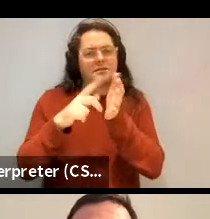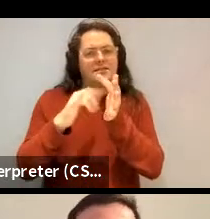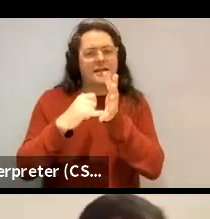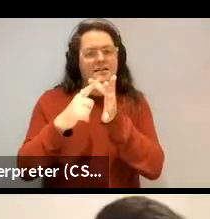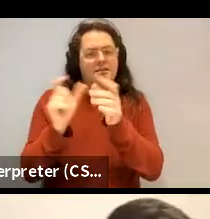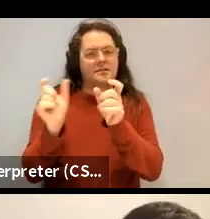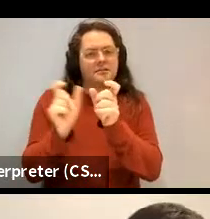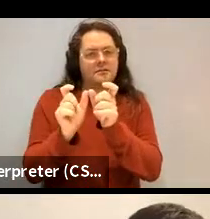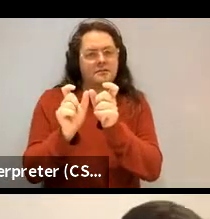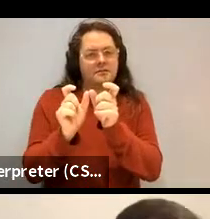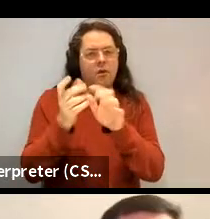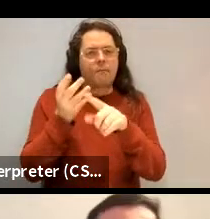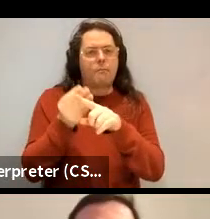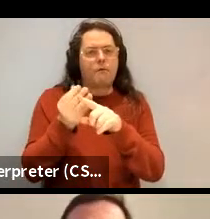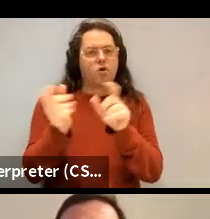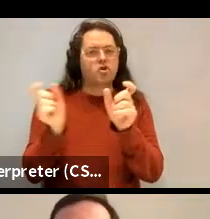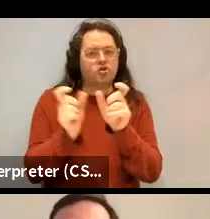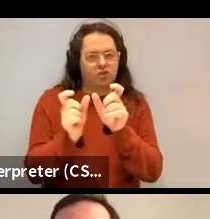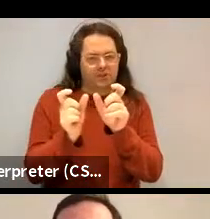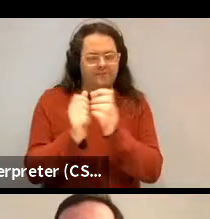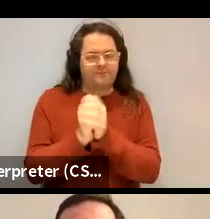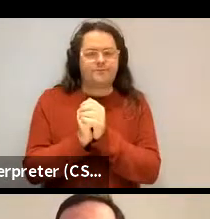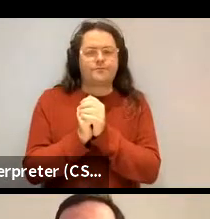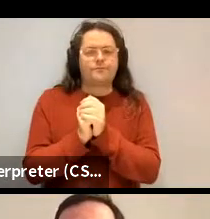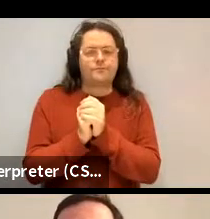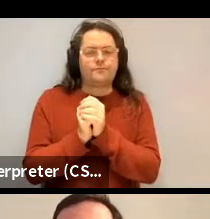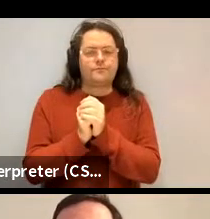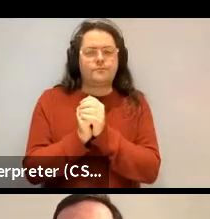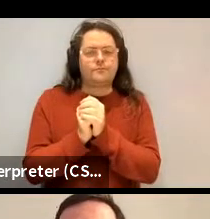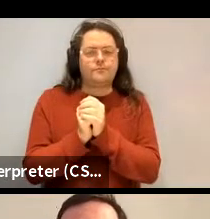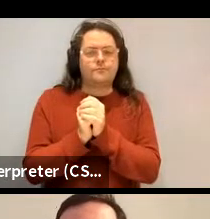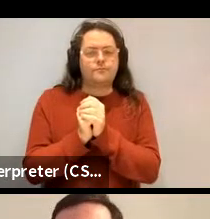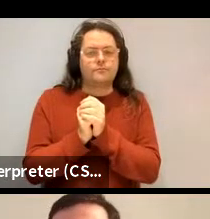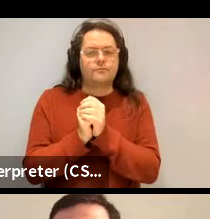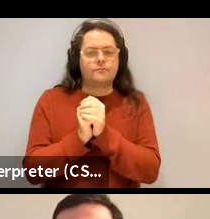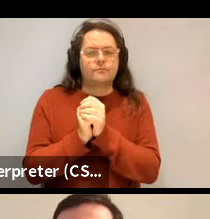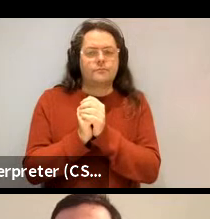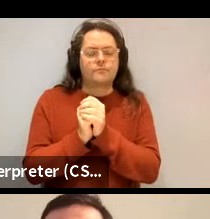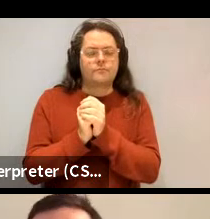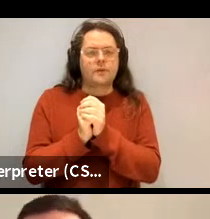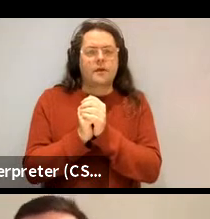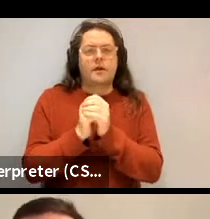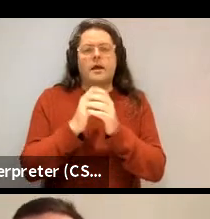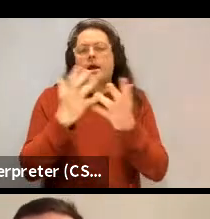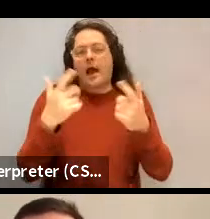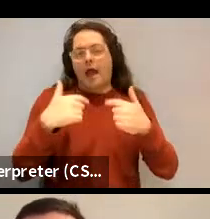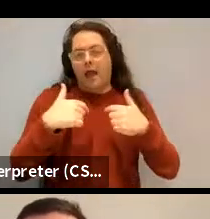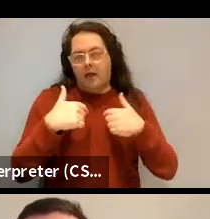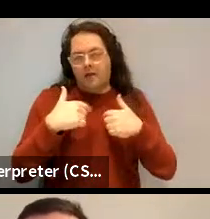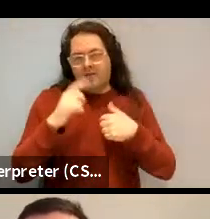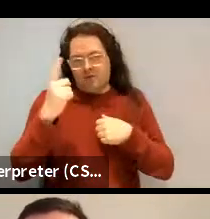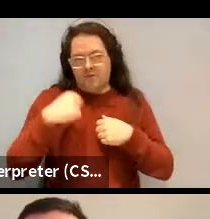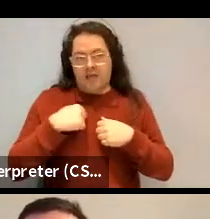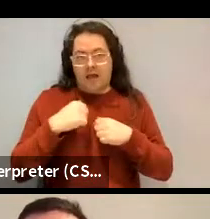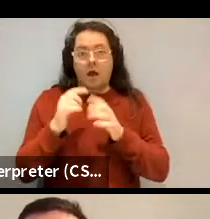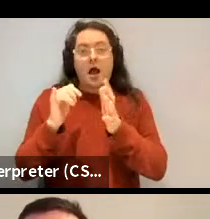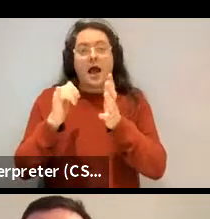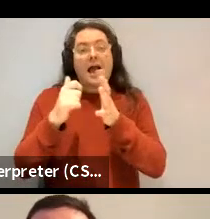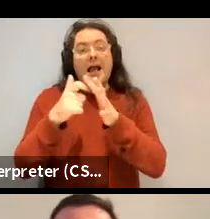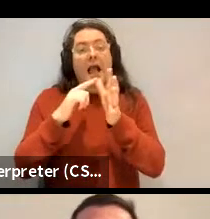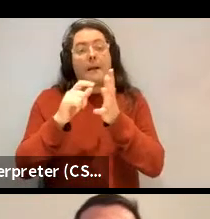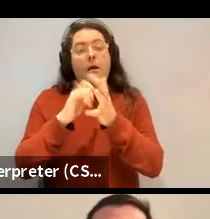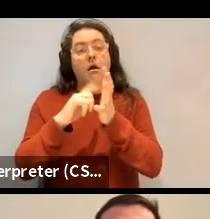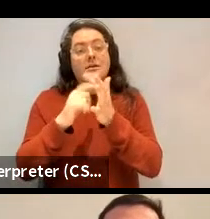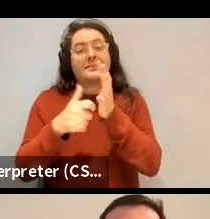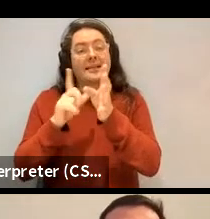Like there's something came out of that huge debate. And, and that is that. And so I should say, I don't agree with Kiparski's view